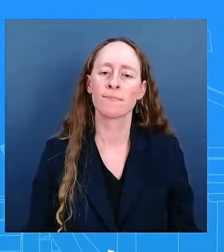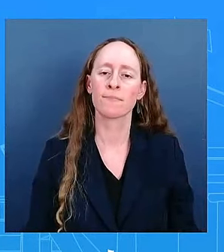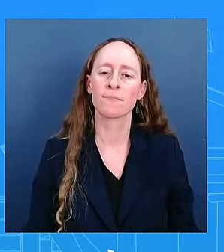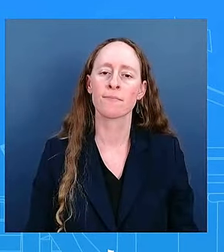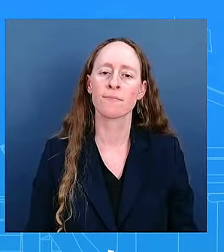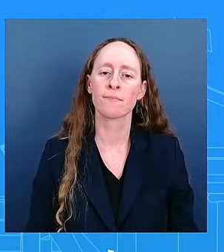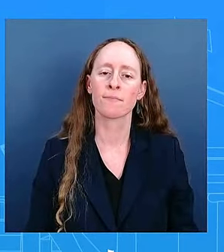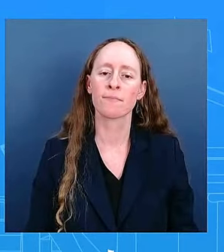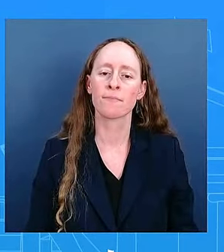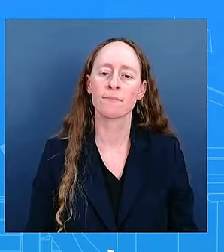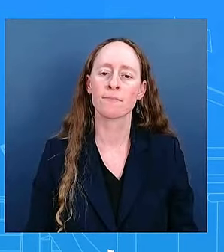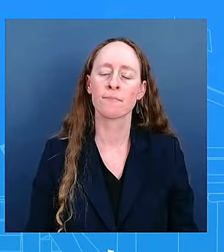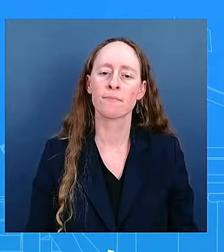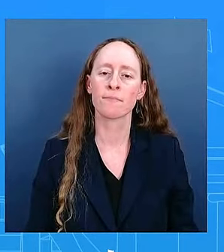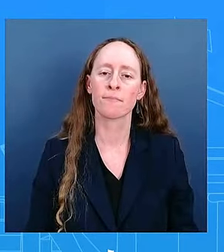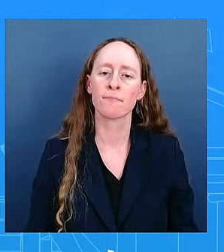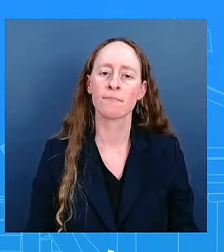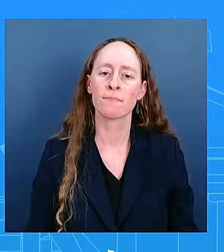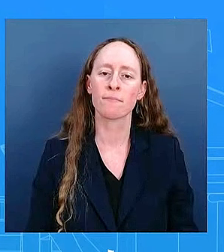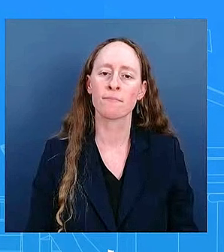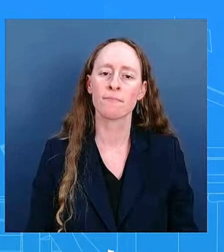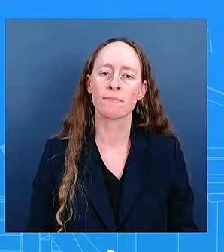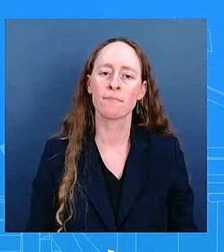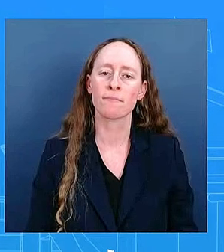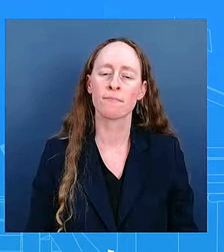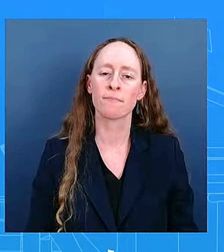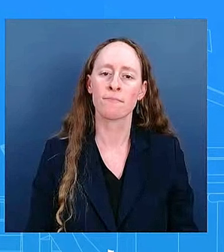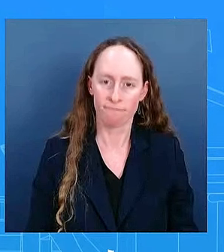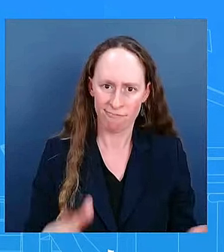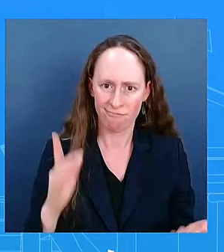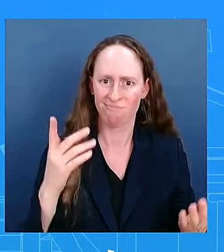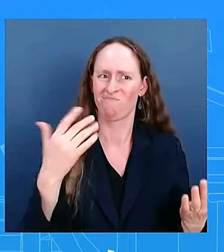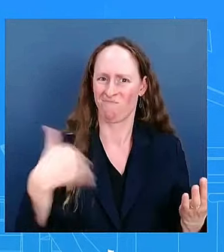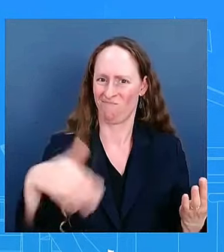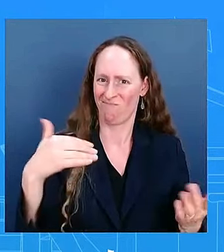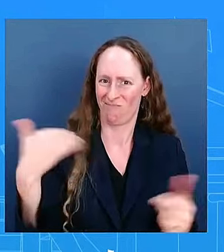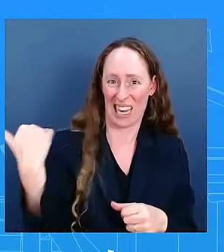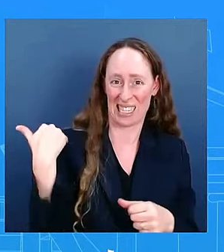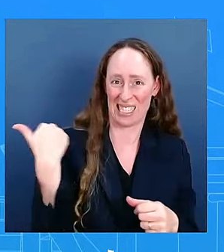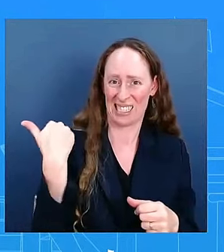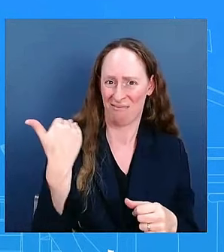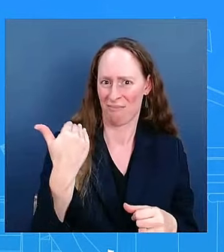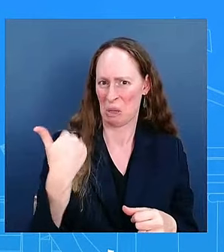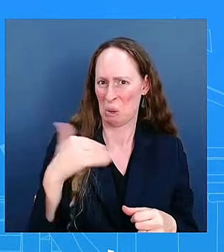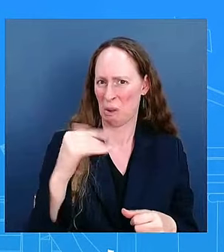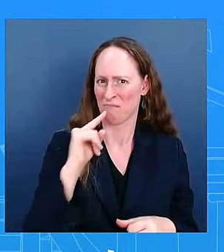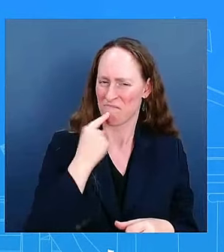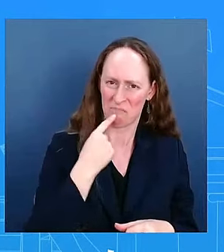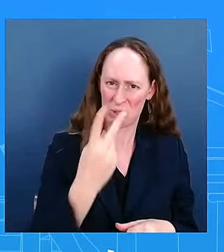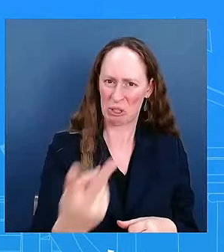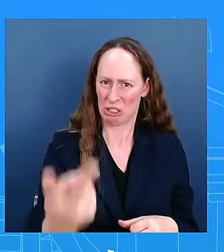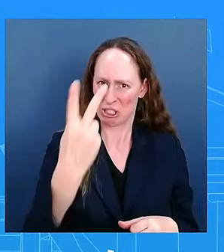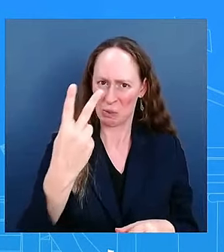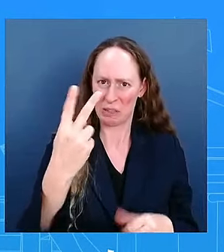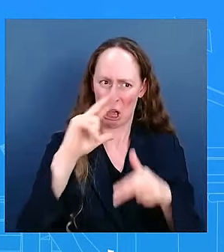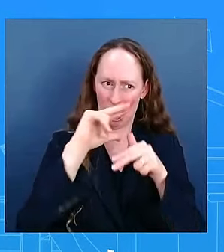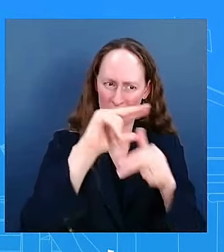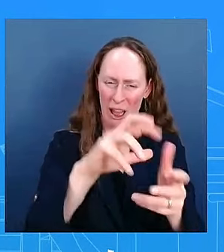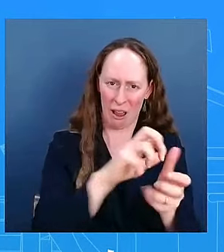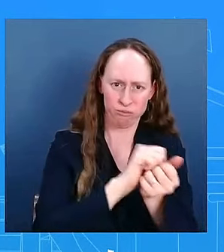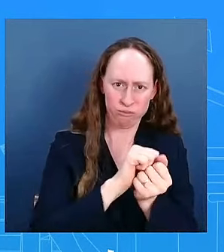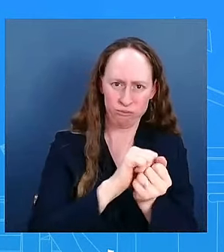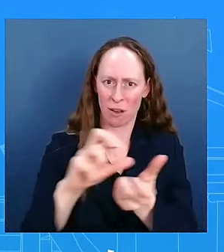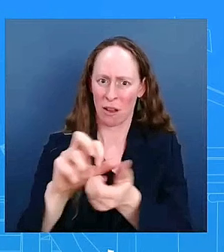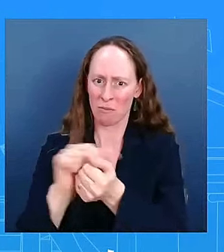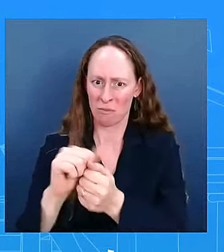hurricanes, Hurricane Helene and obviously Hurricane Milton, we did a robust whole of government response